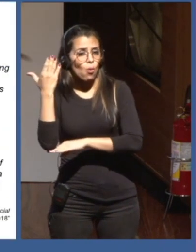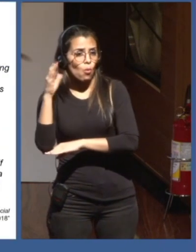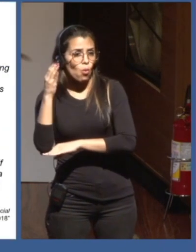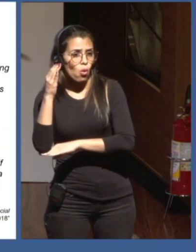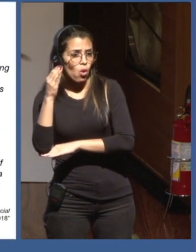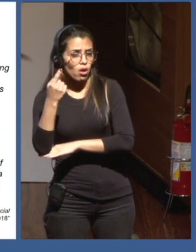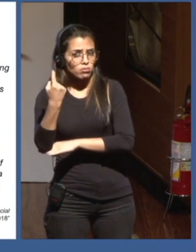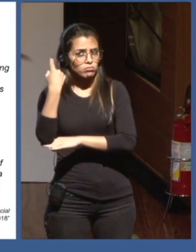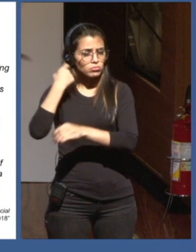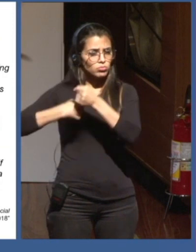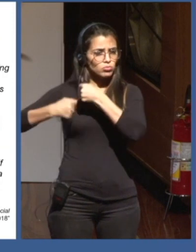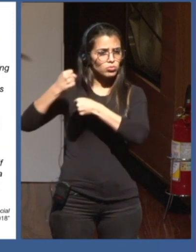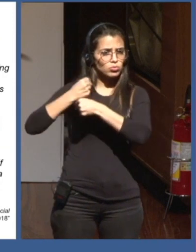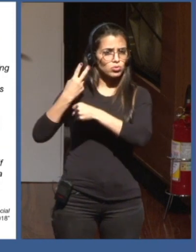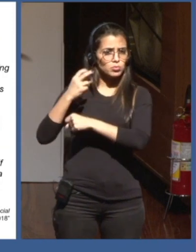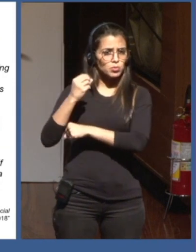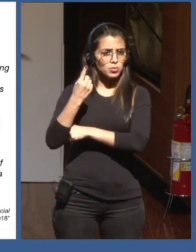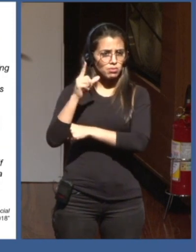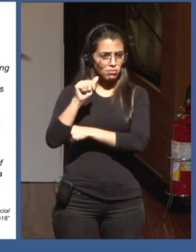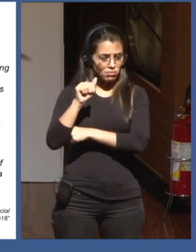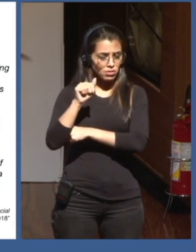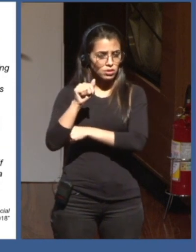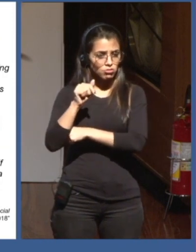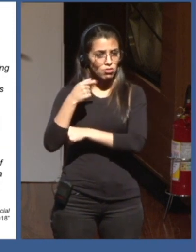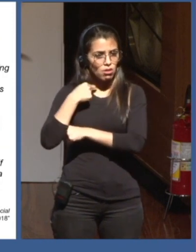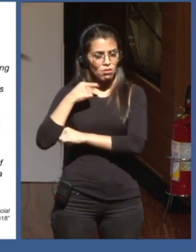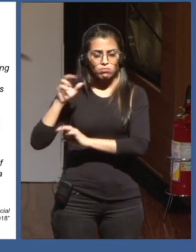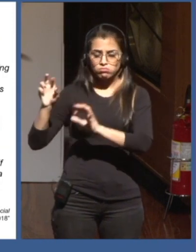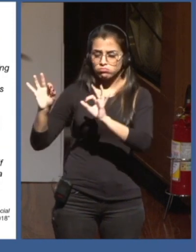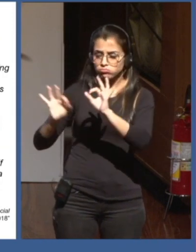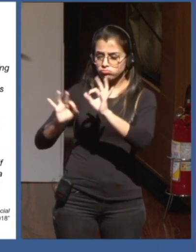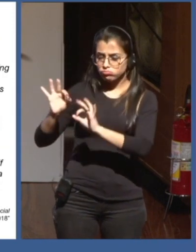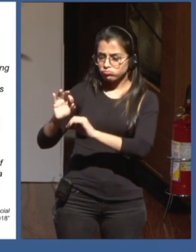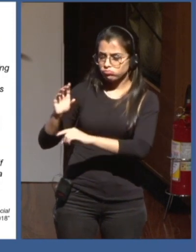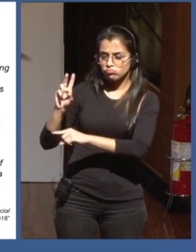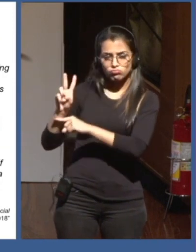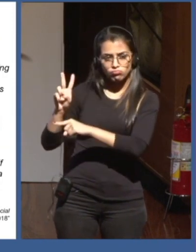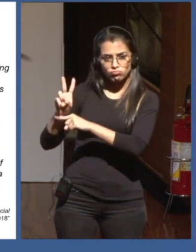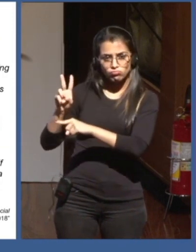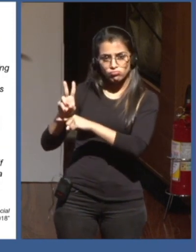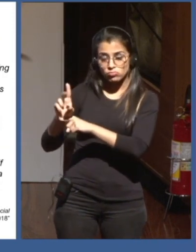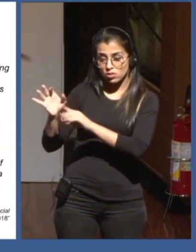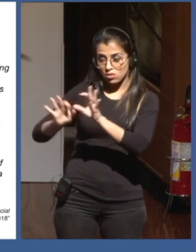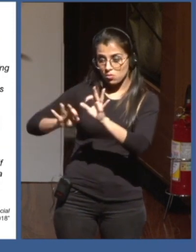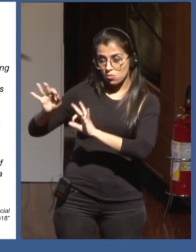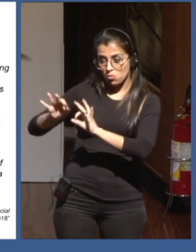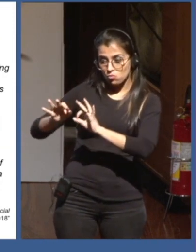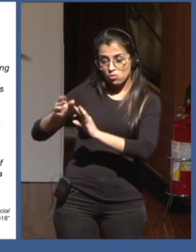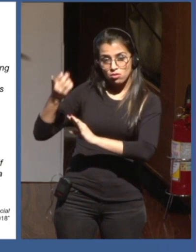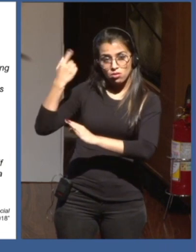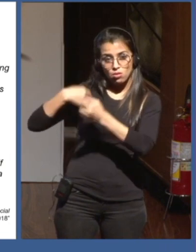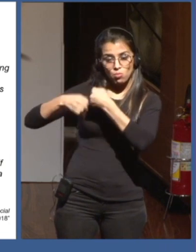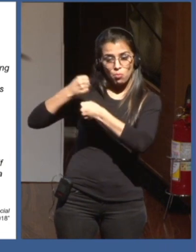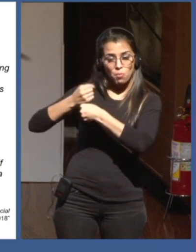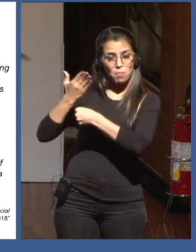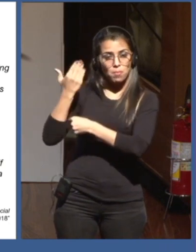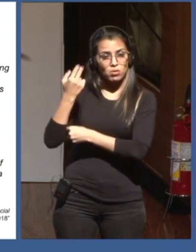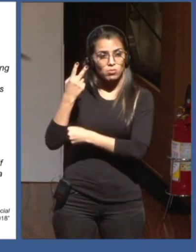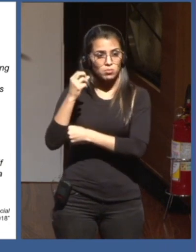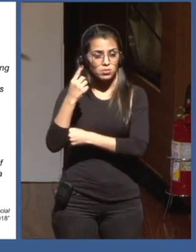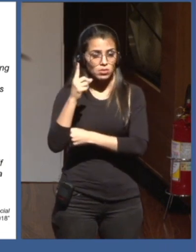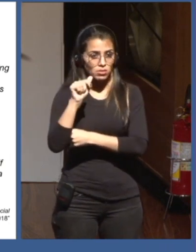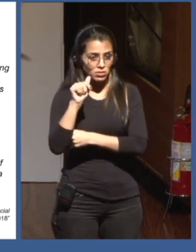directing this project since 2017. So, it's a project that involves the MIT Media Lab, Imperial College London,